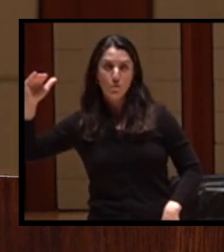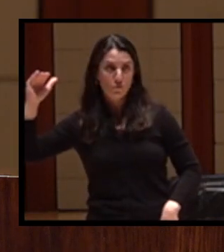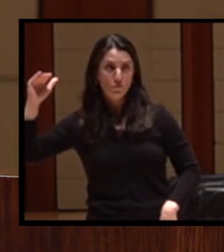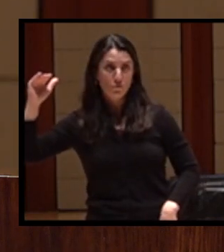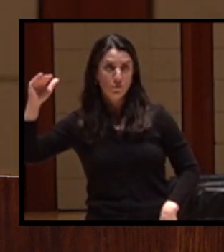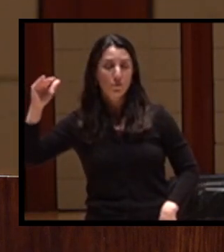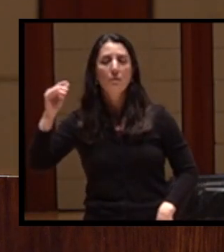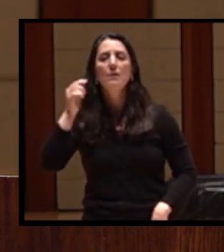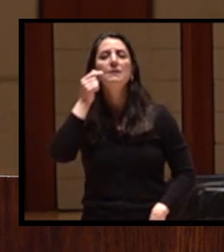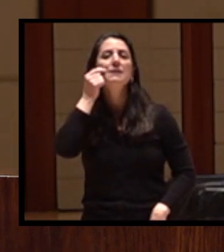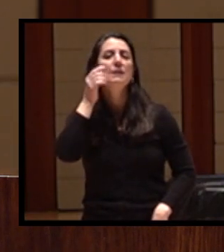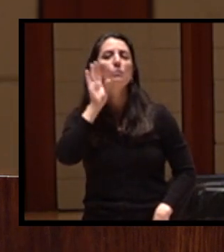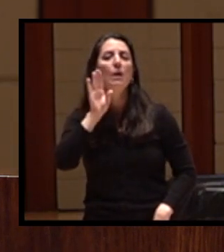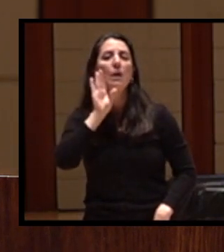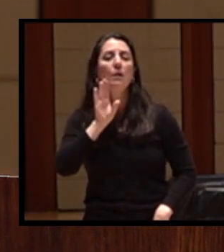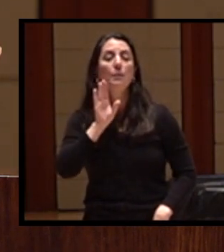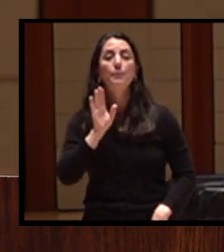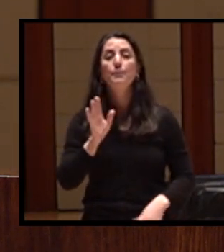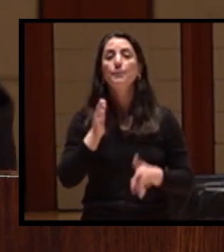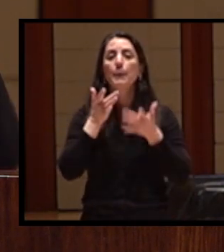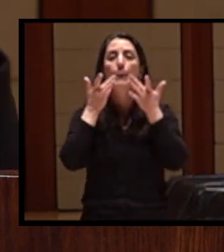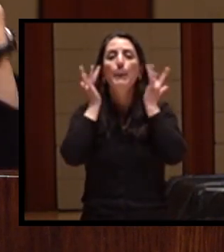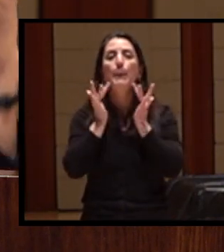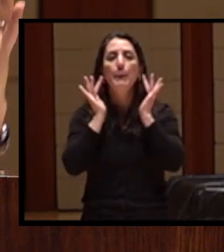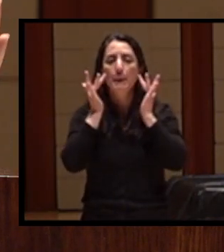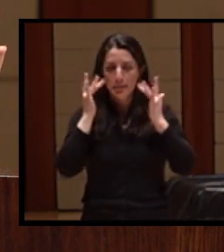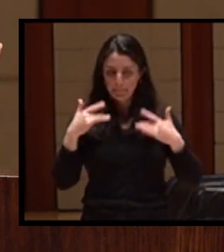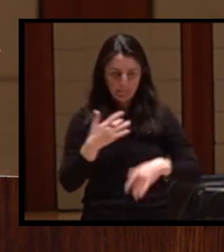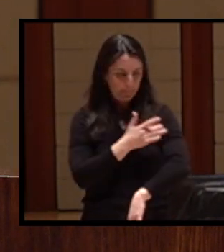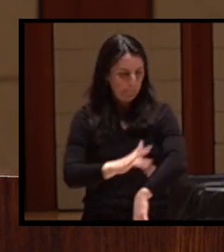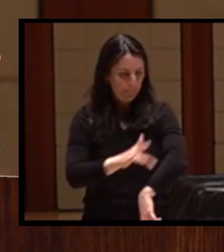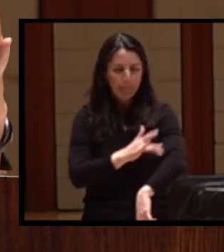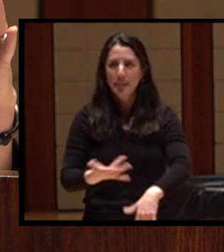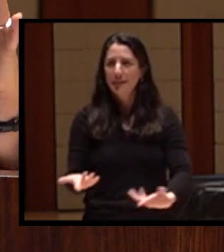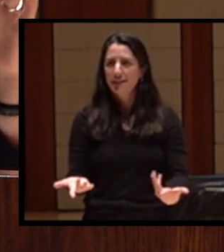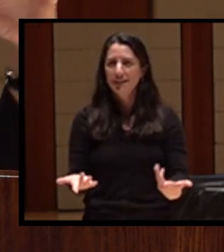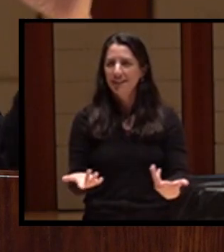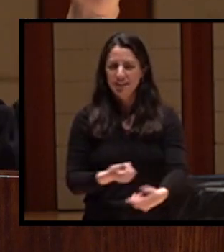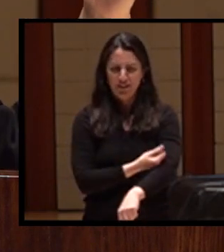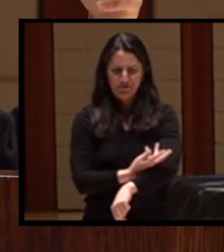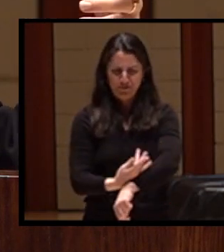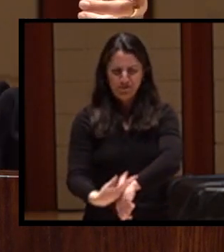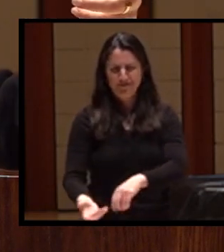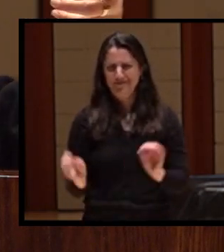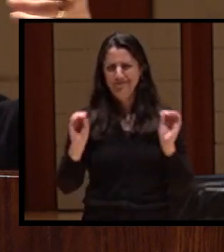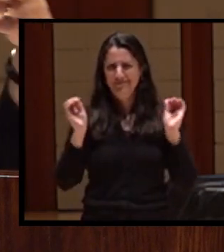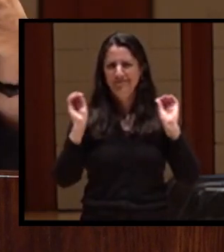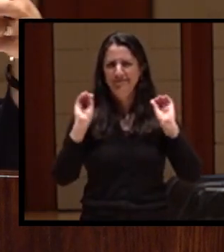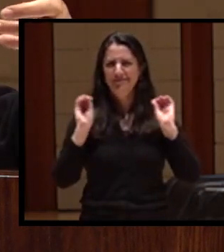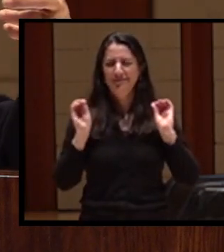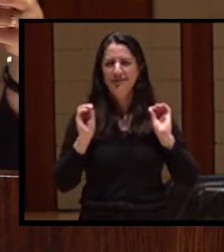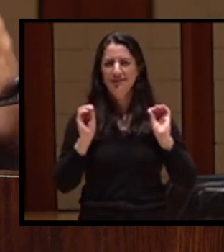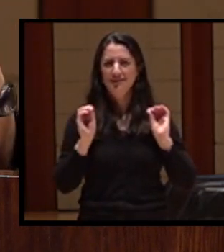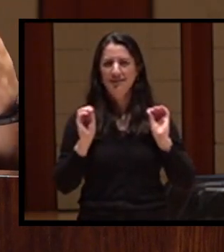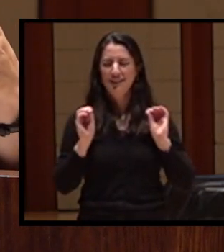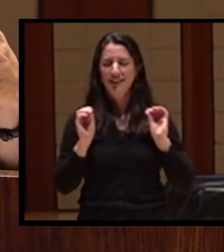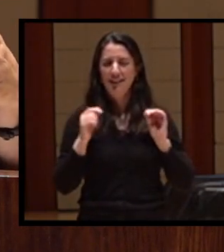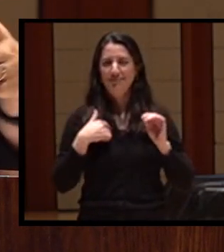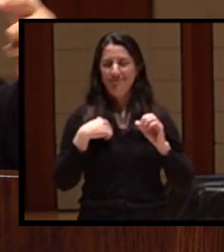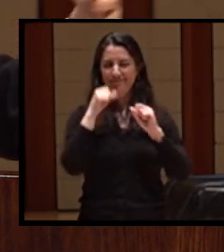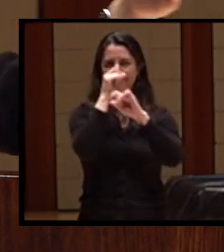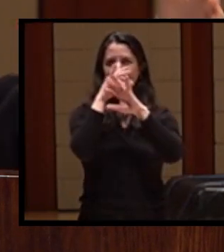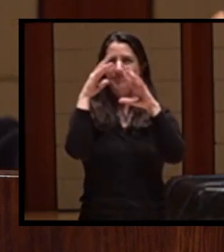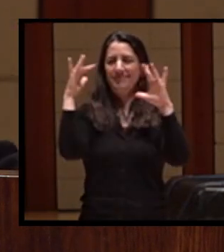hairy. And so I kind of, I kind of envisioned this as like a, like meeting